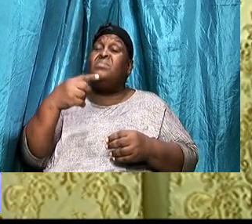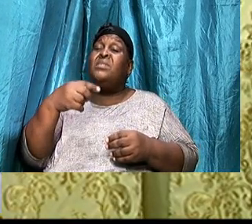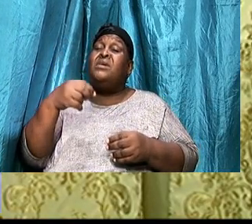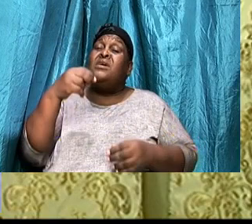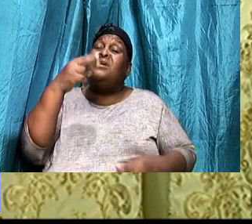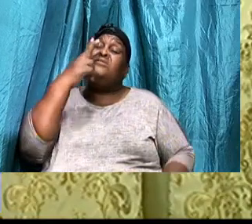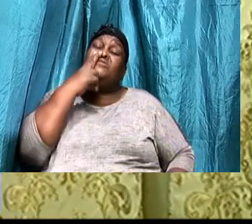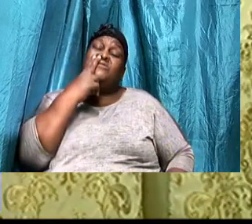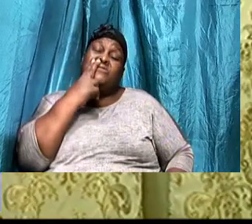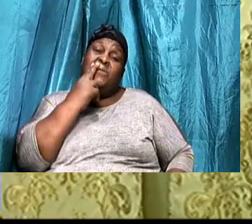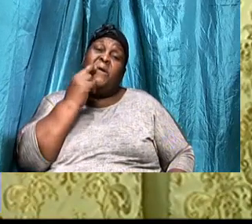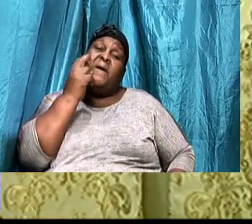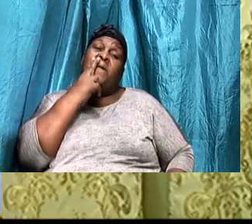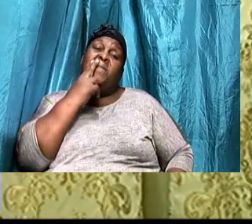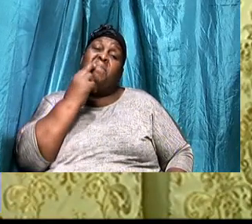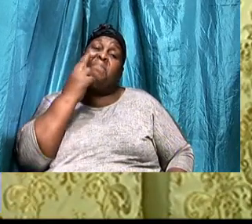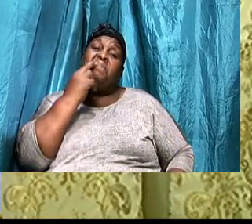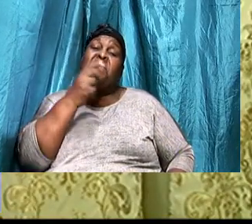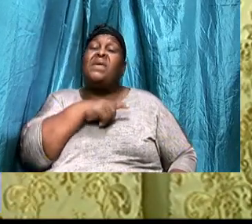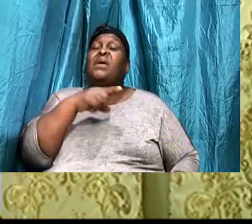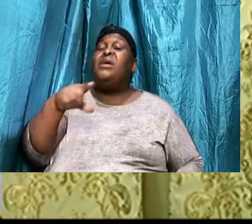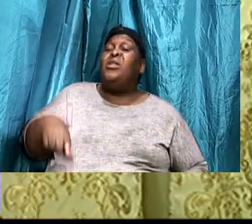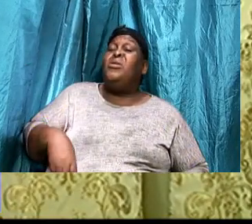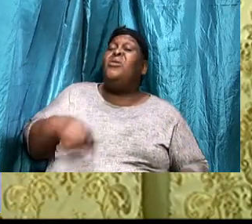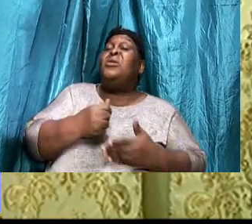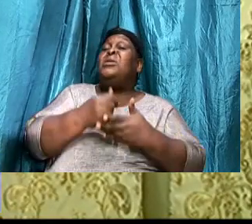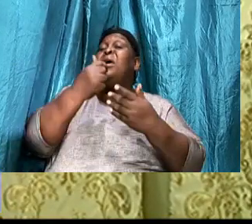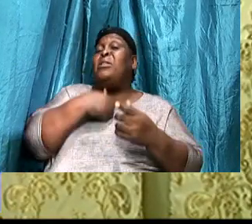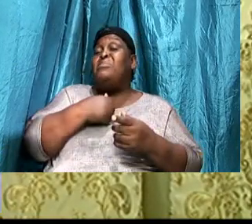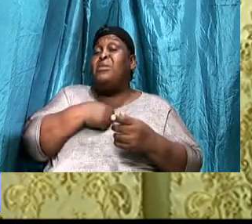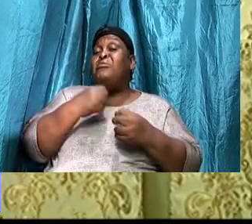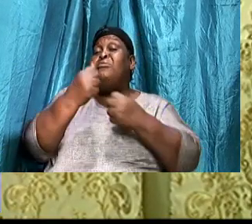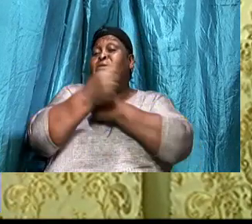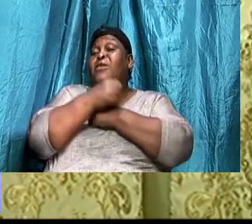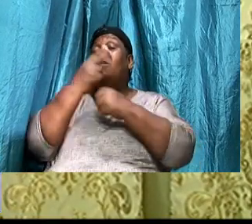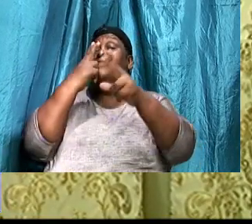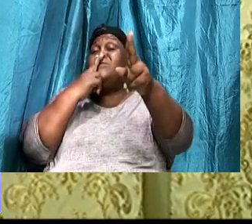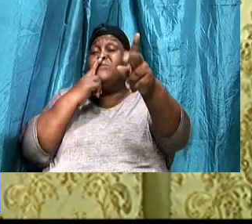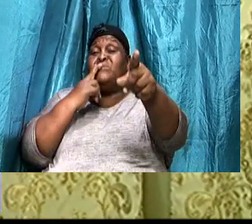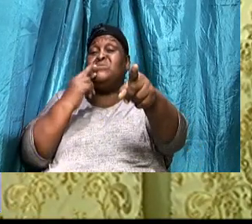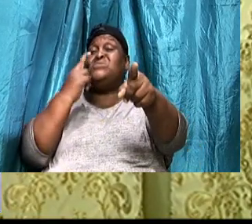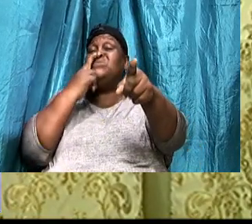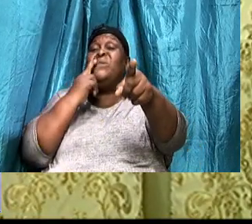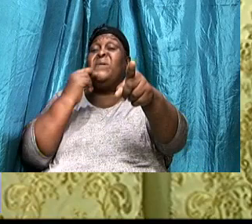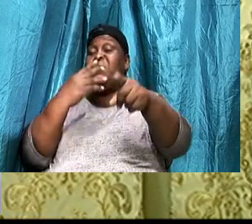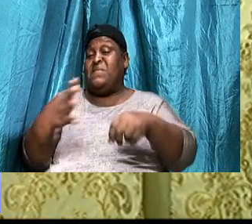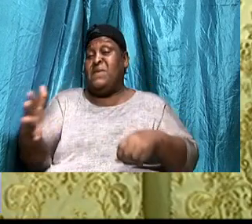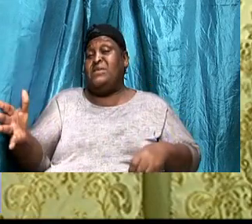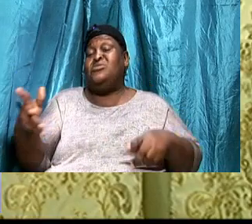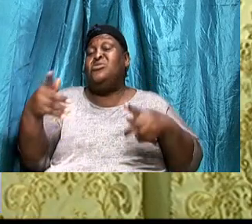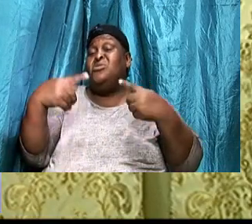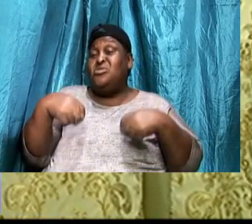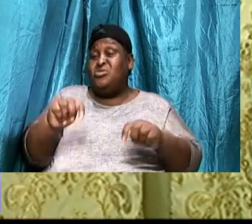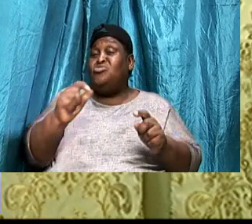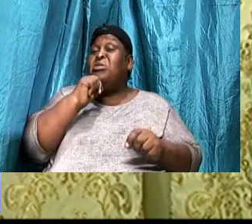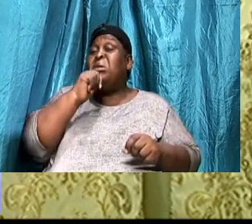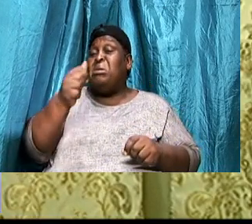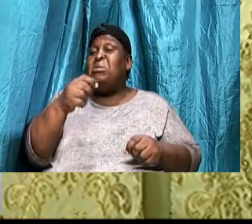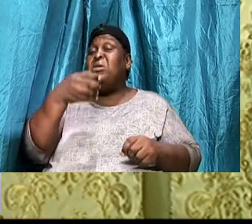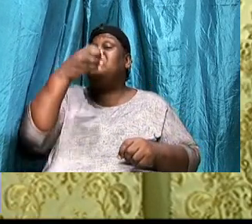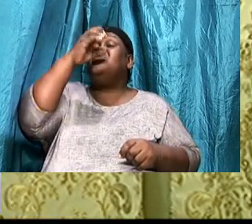Lord help me, love the sweet things, Talking to myself too, I love the sweet things, I try not to drink,